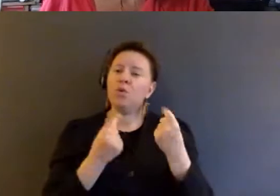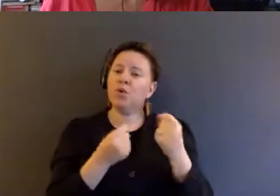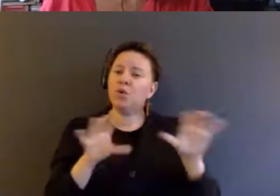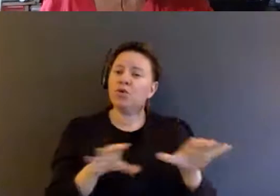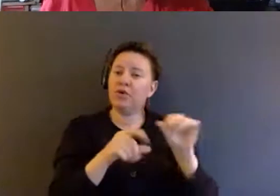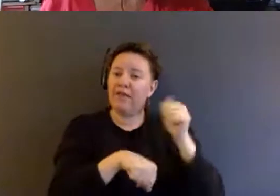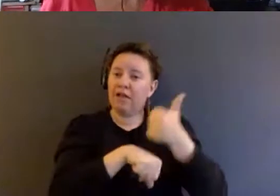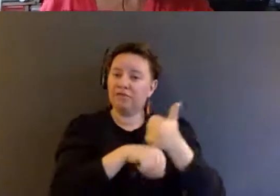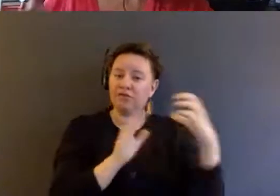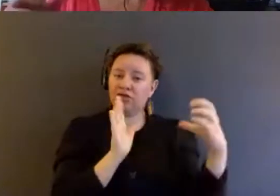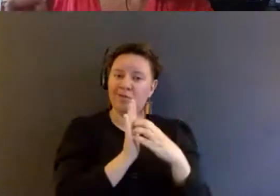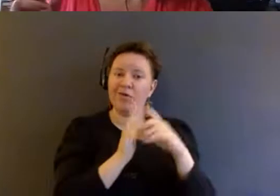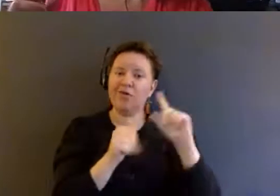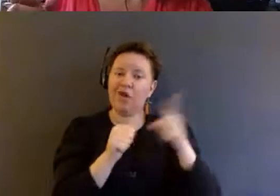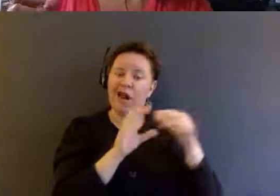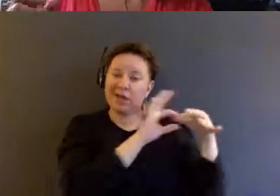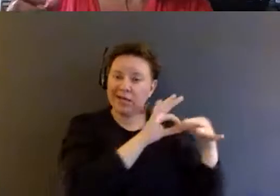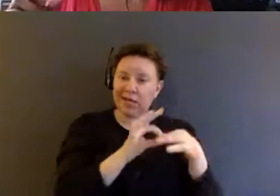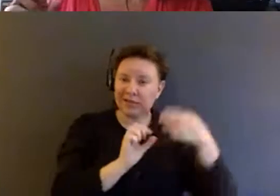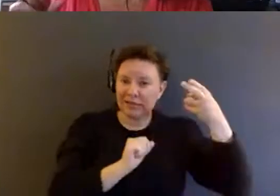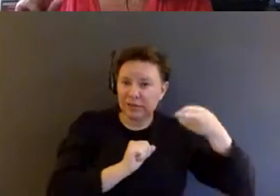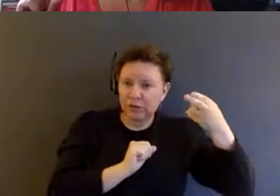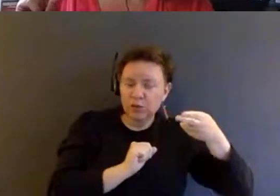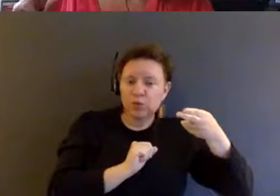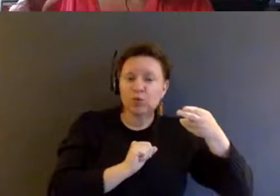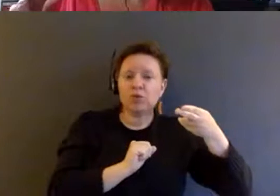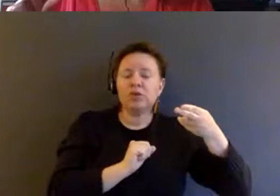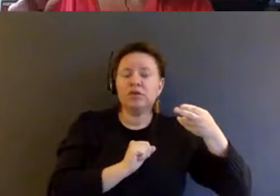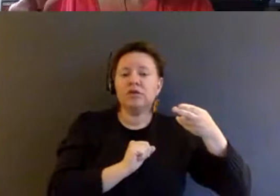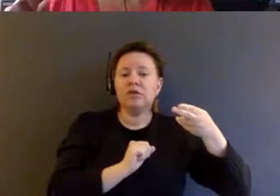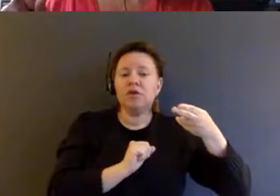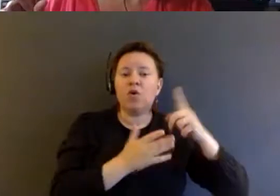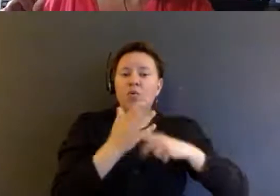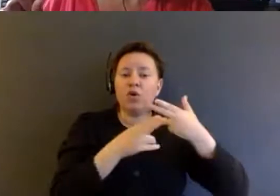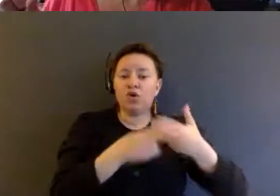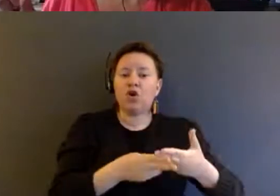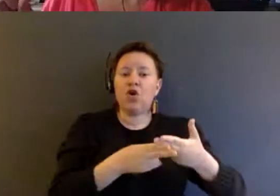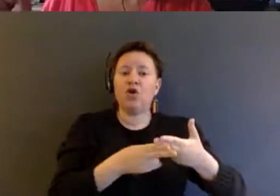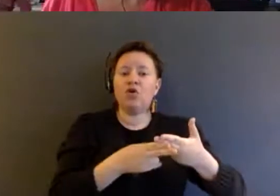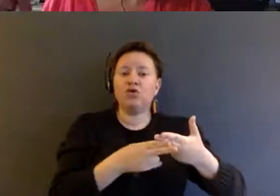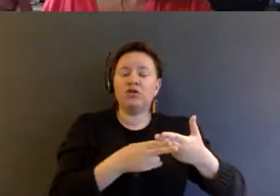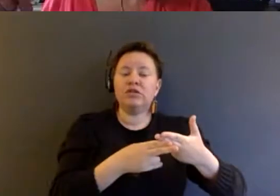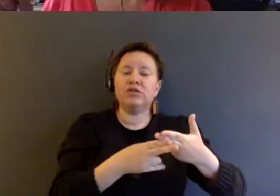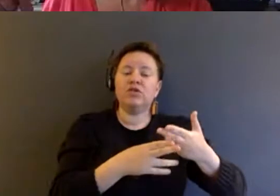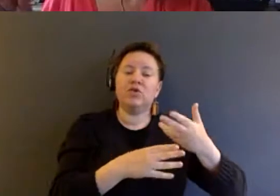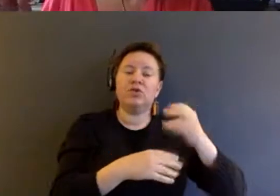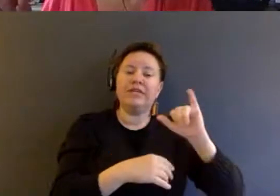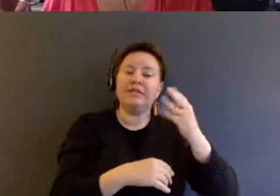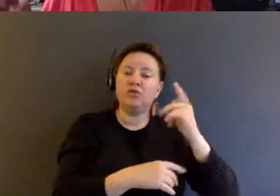first of all, I connect the history of what is called institutional reform litigation